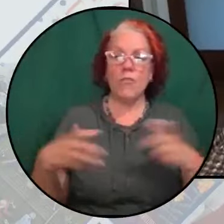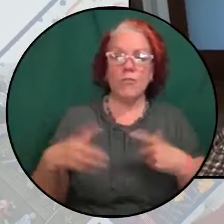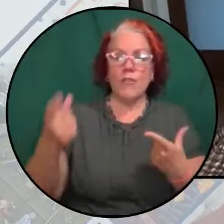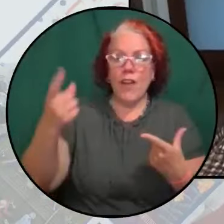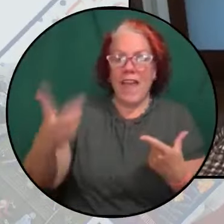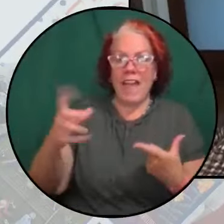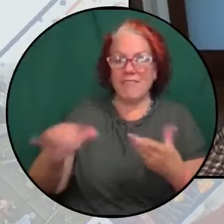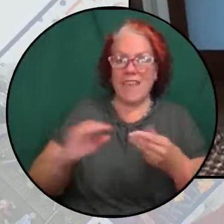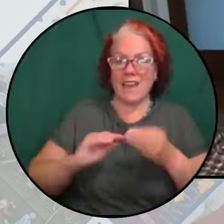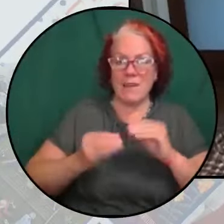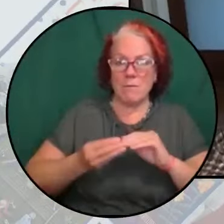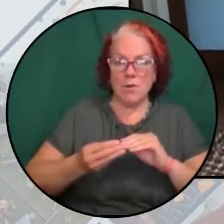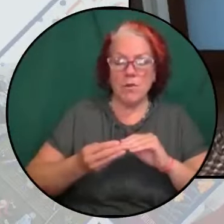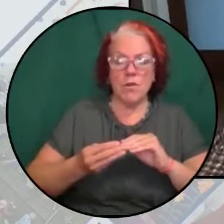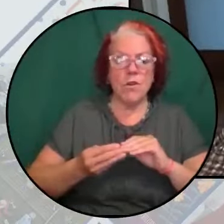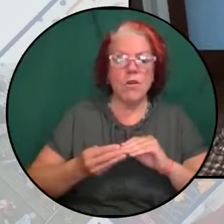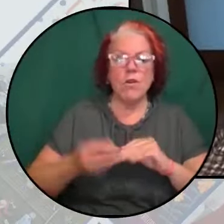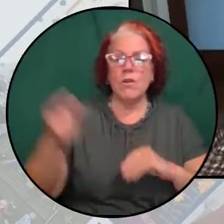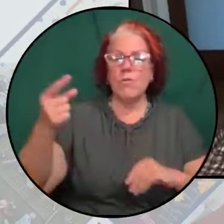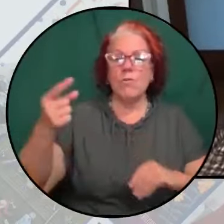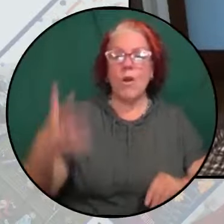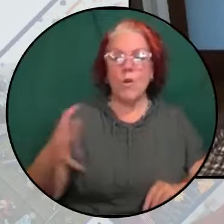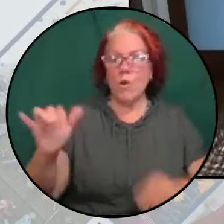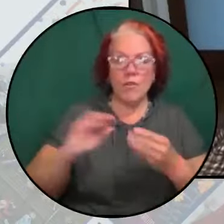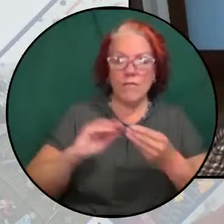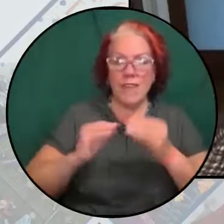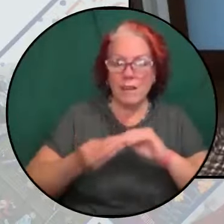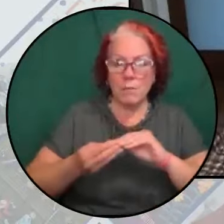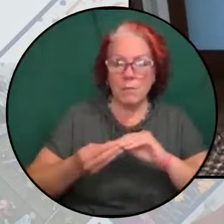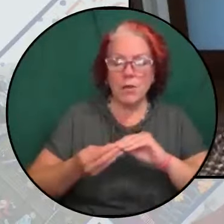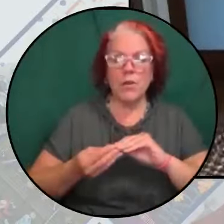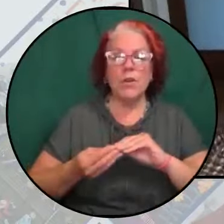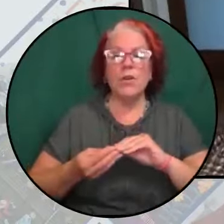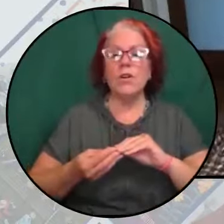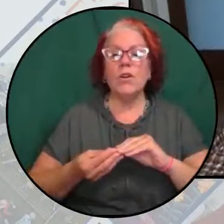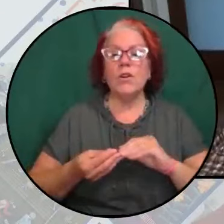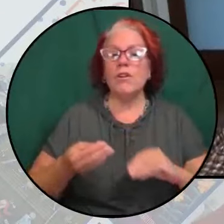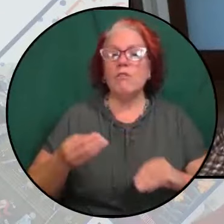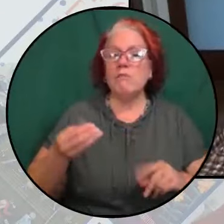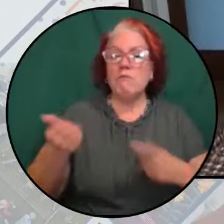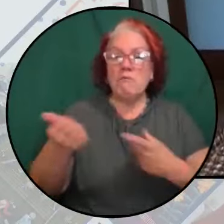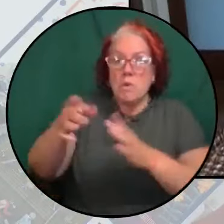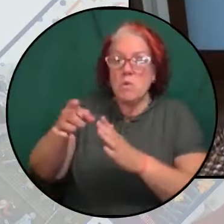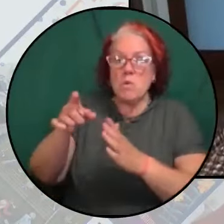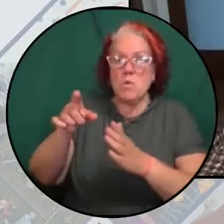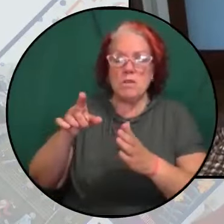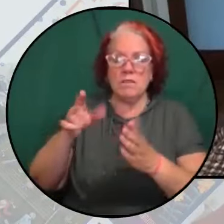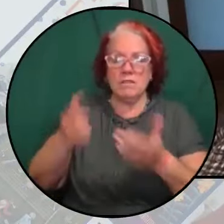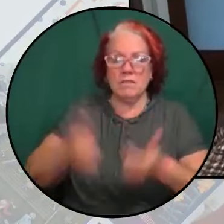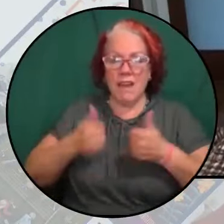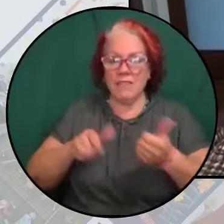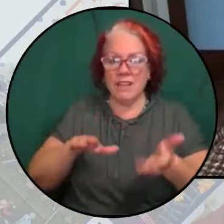number or a quarter of that number or indeed only a few lives were lost.